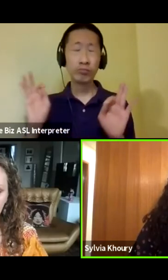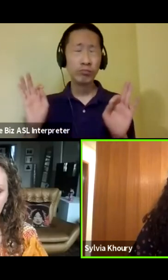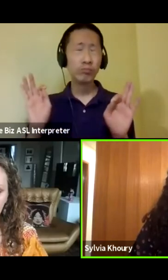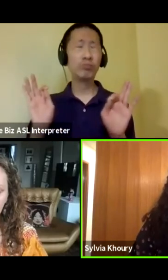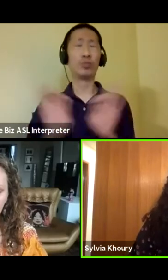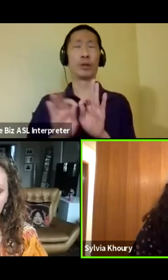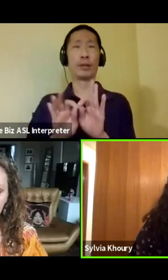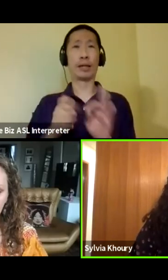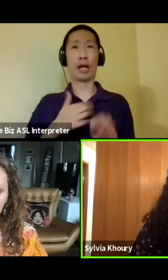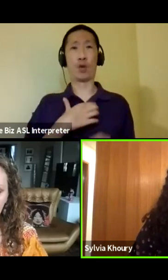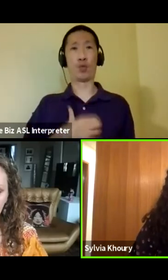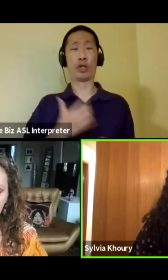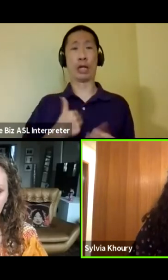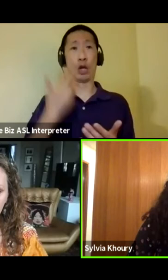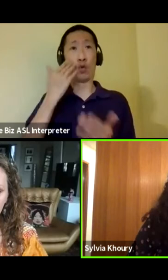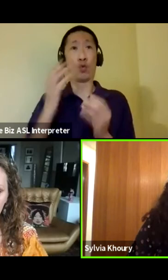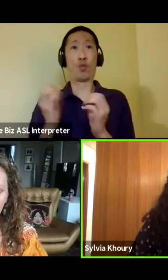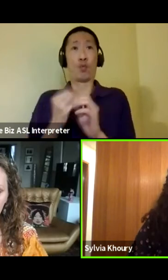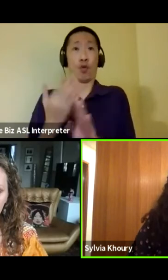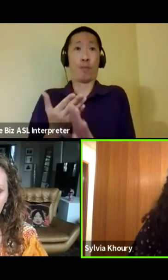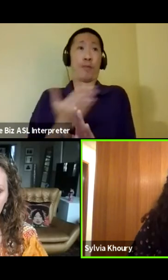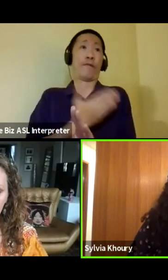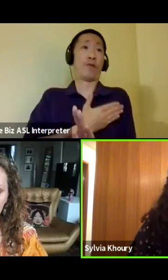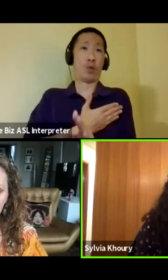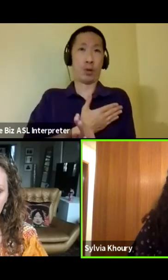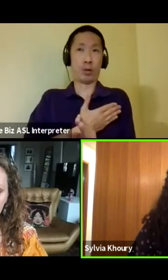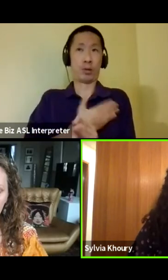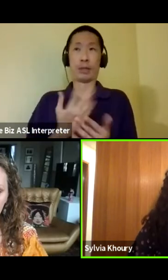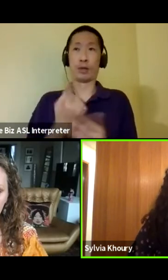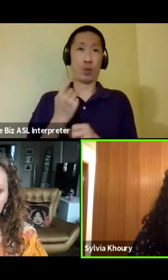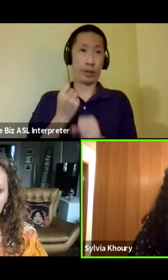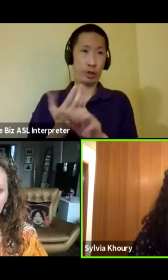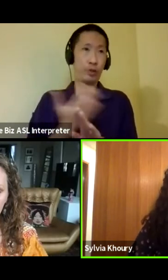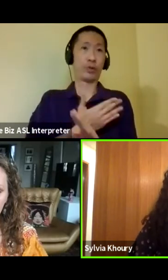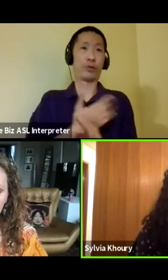been more educated about that even like a year ago.